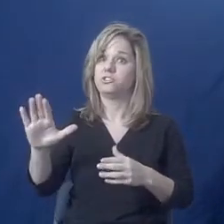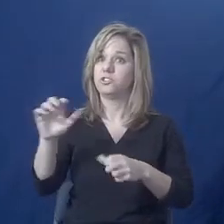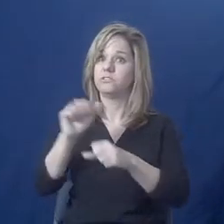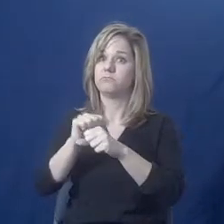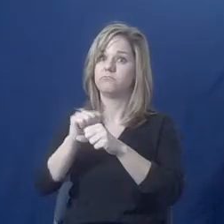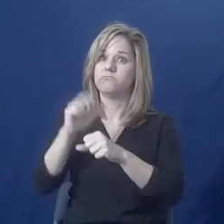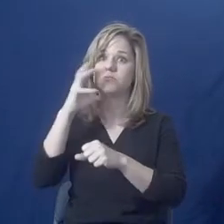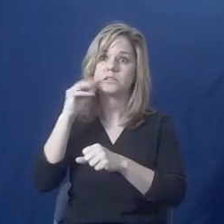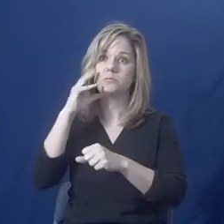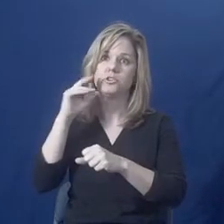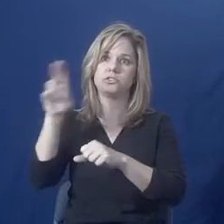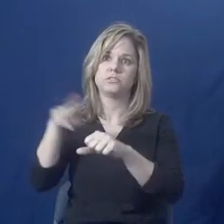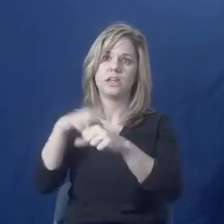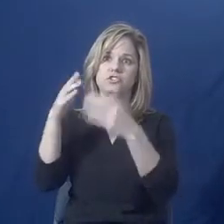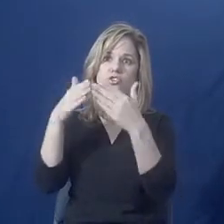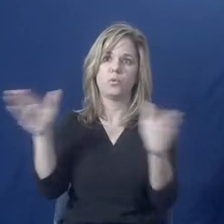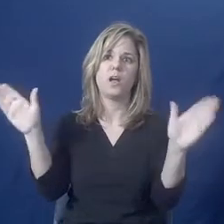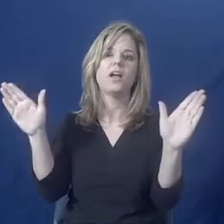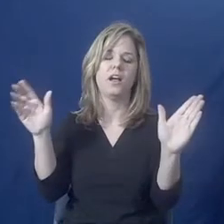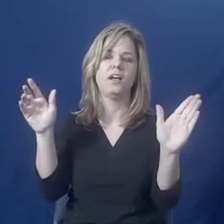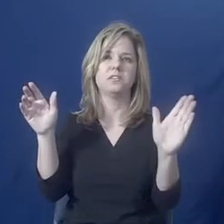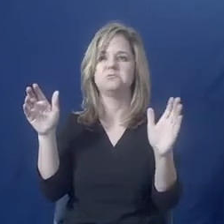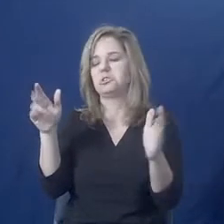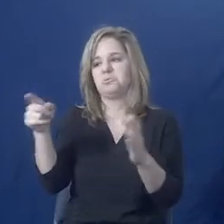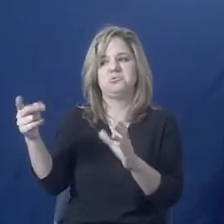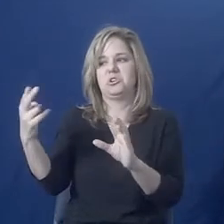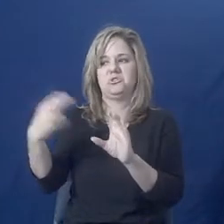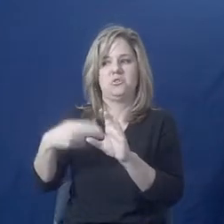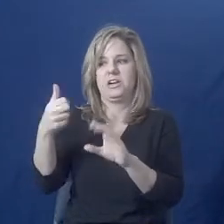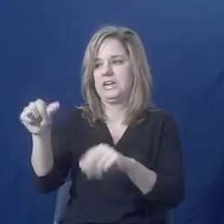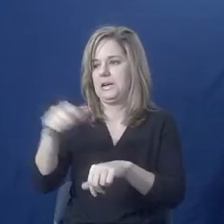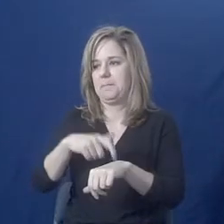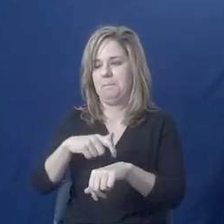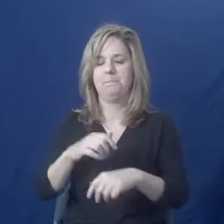nationally on this subject. So feel for jumping.